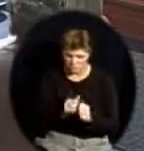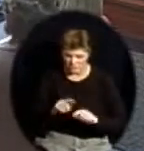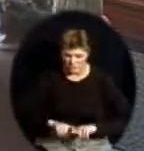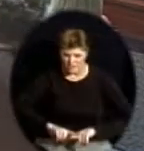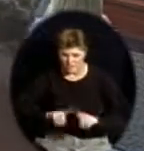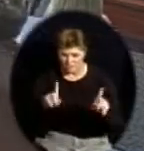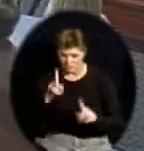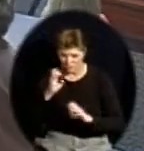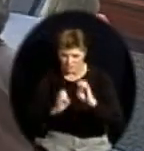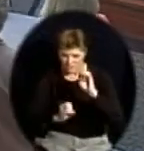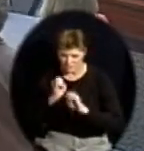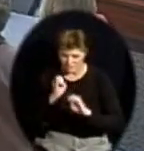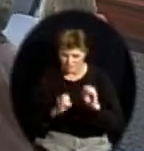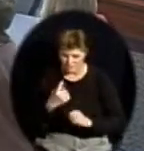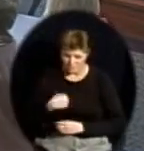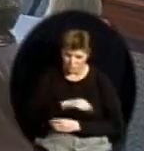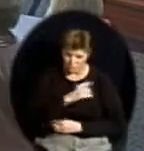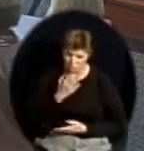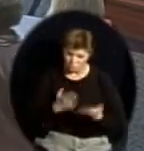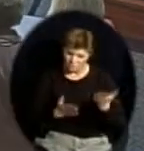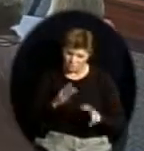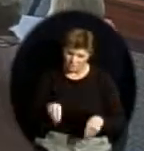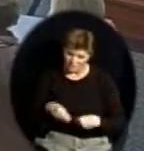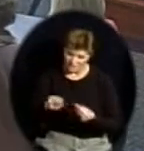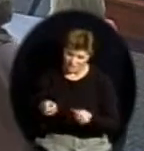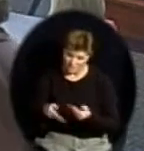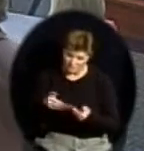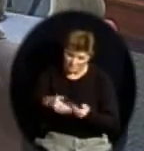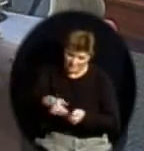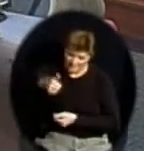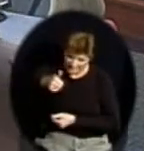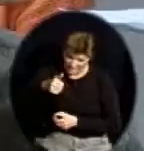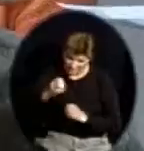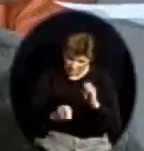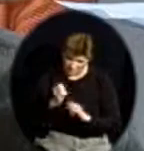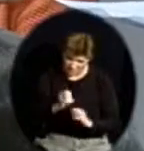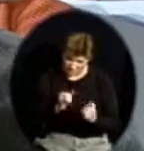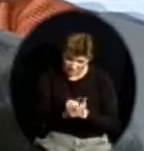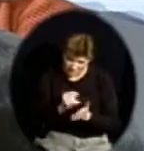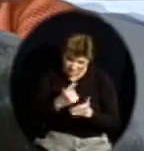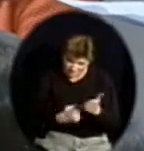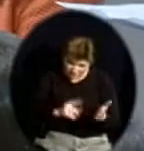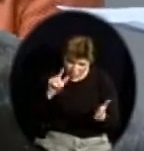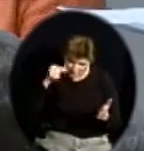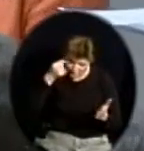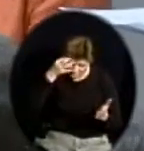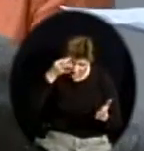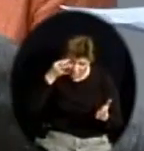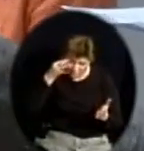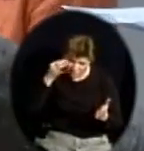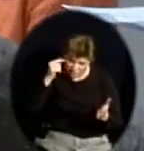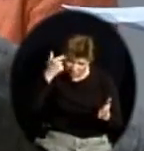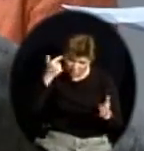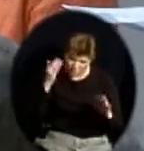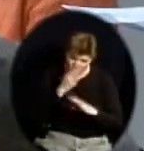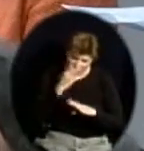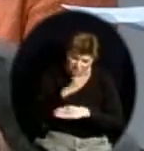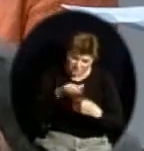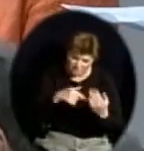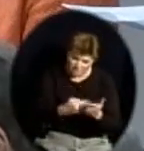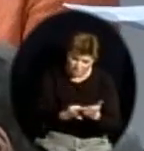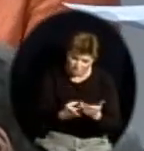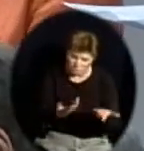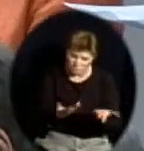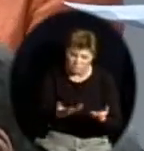easier assessment? It's a different assessment. It's certainly a performance based assessment. And the students taking this are students that work on